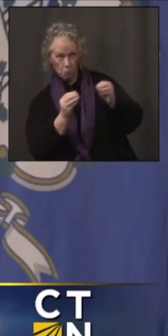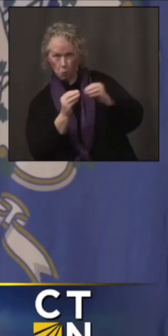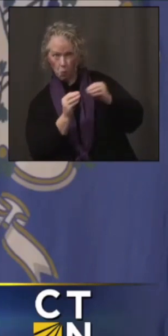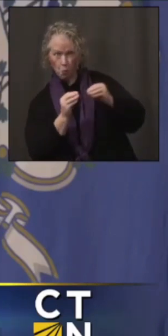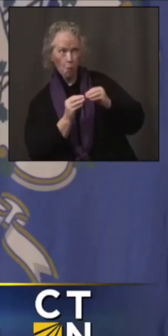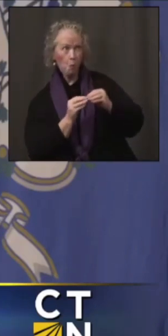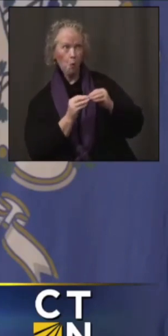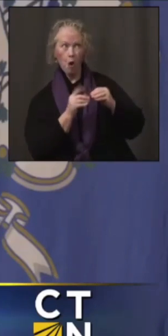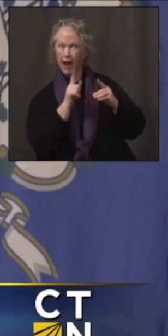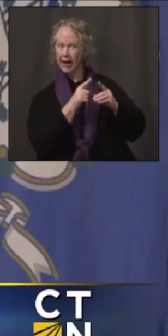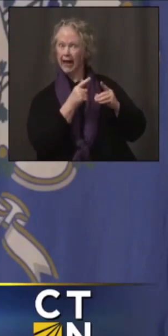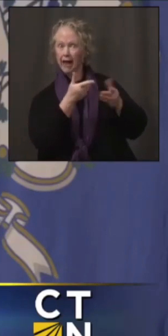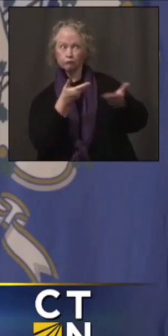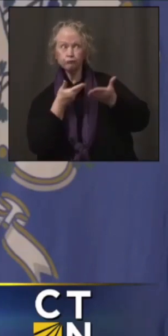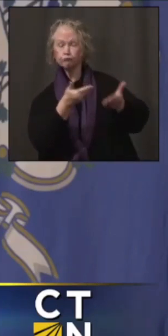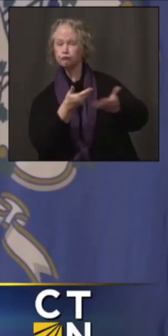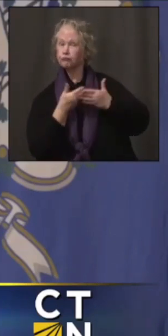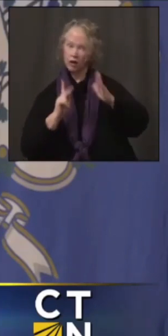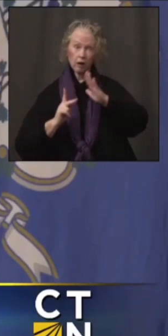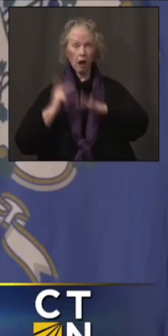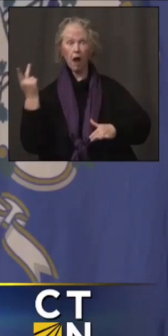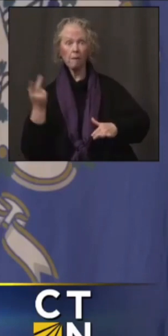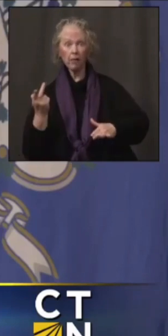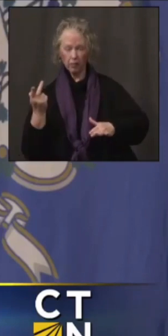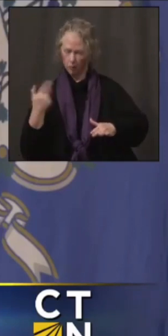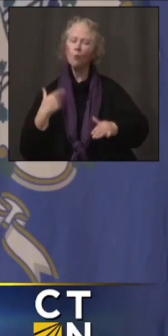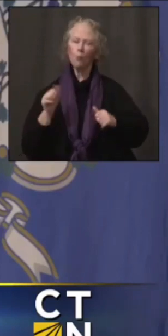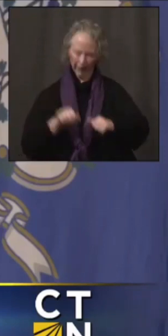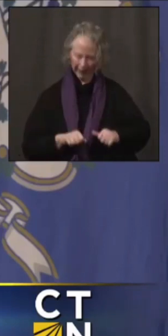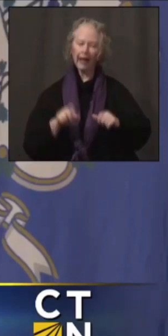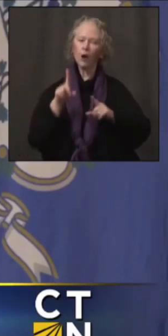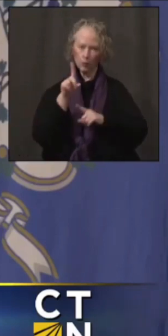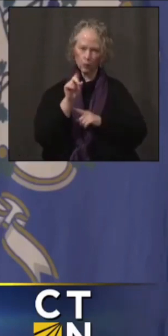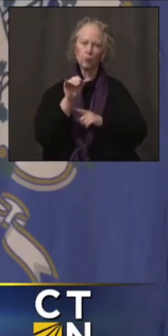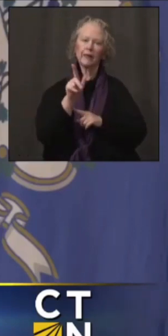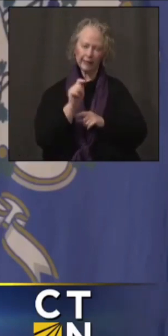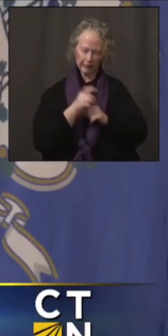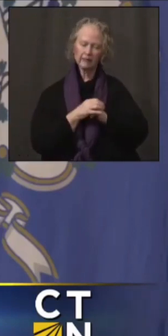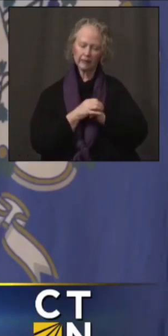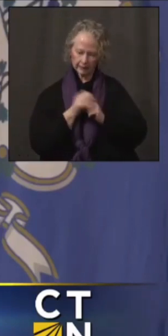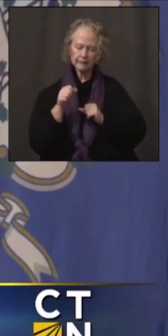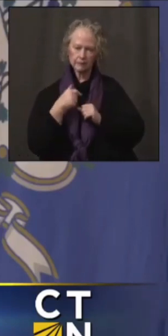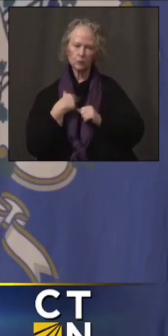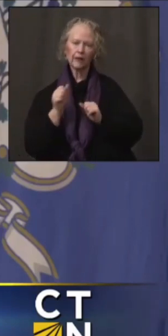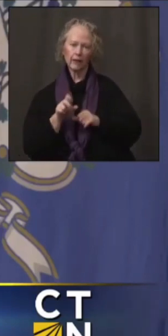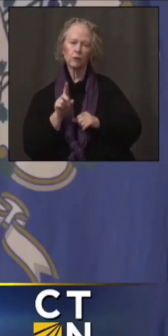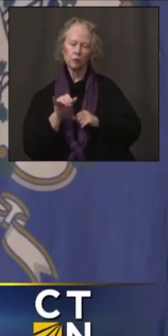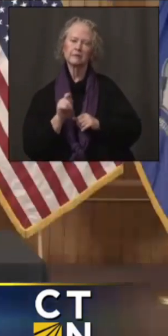supply chain, get us twice as many vaccines, we could get twice as many people vaccinated quicker.